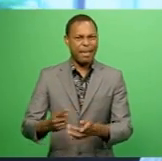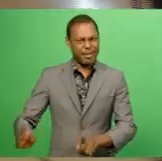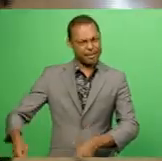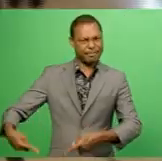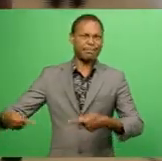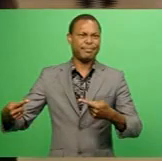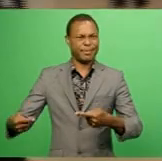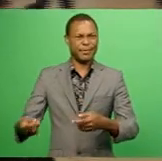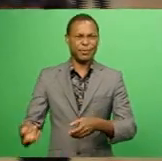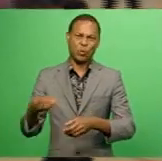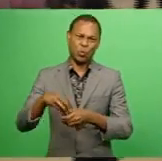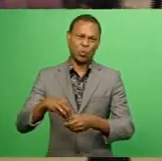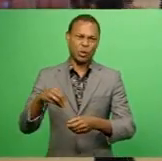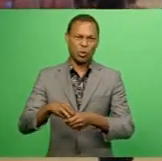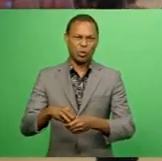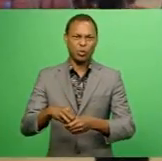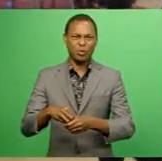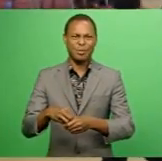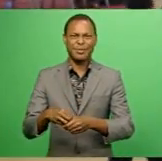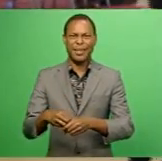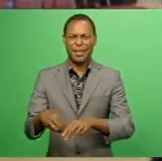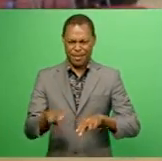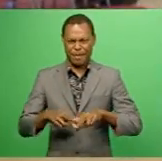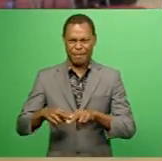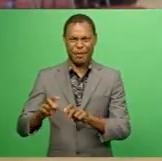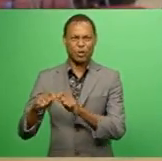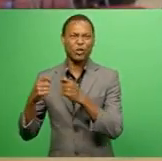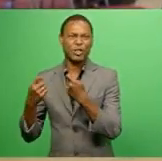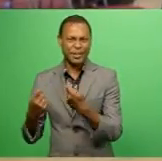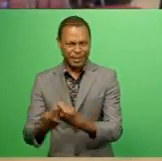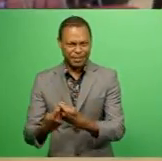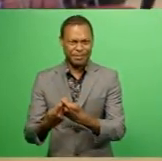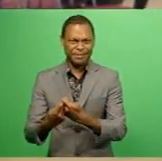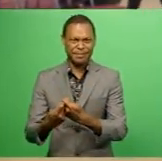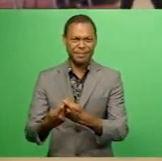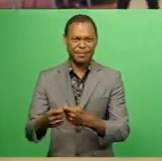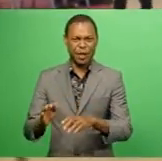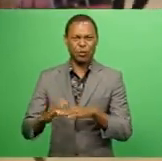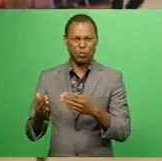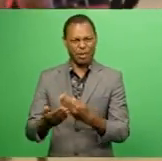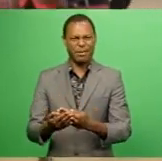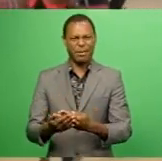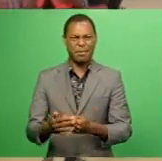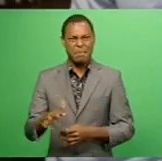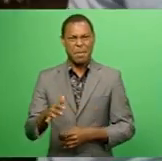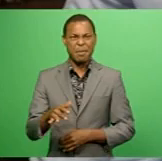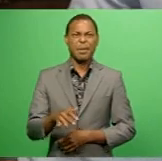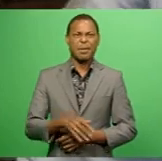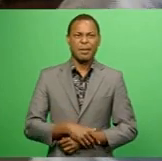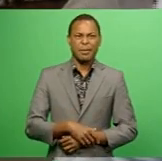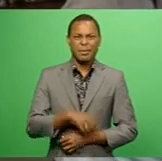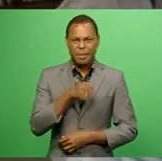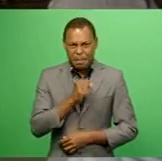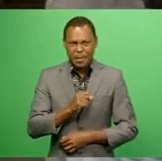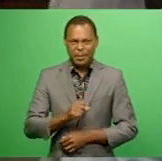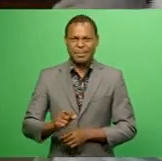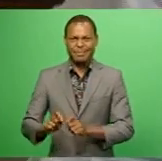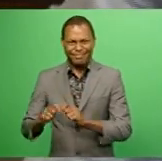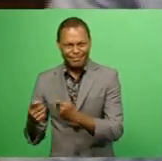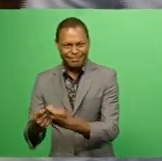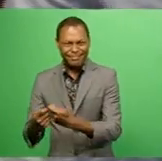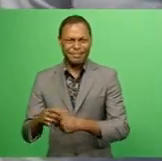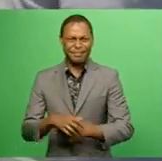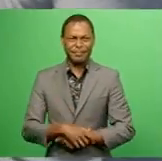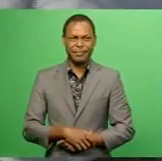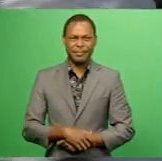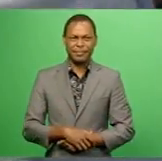include the Fiji A, the Fiji Pearls and the Fiji Under-21 and maybe a Fiji Men's, sorry, series. Grassroot development is